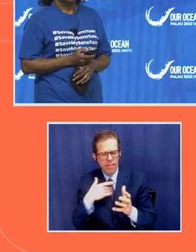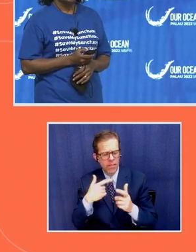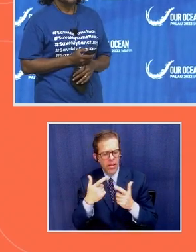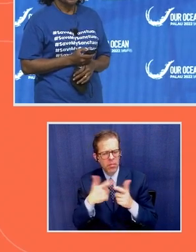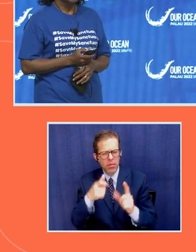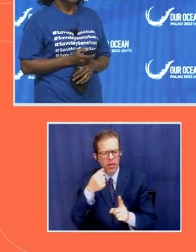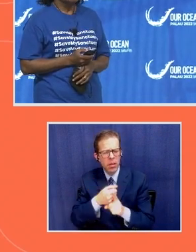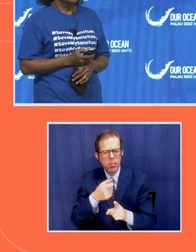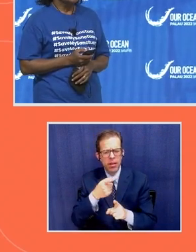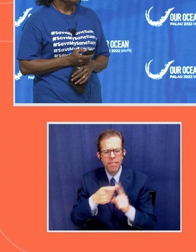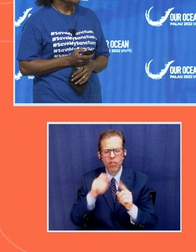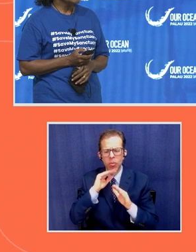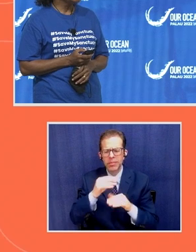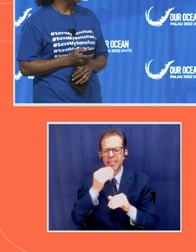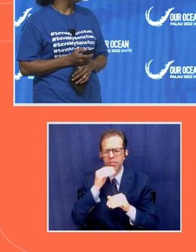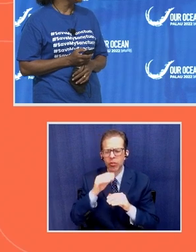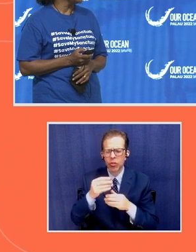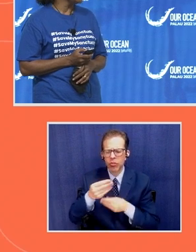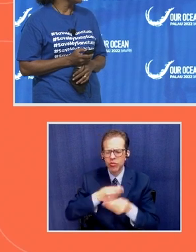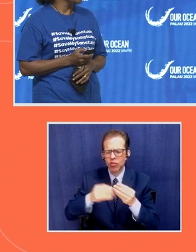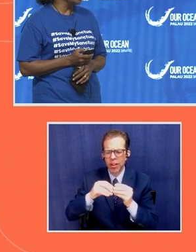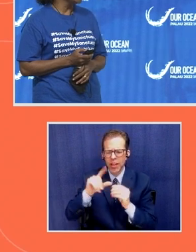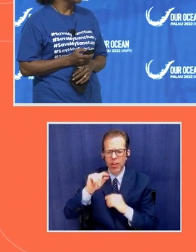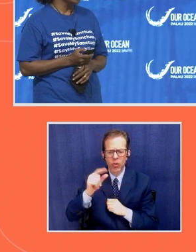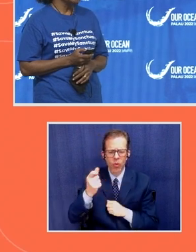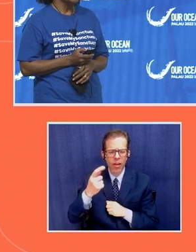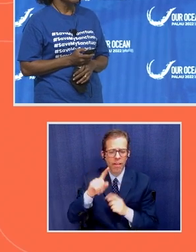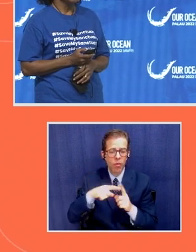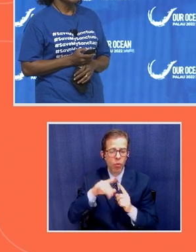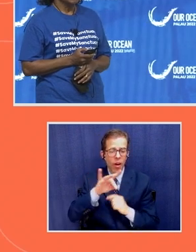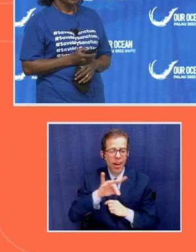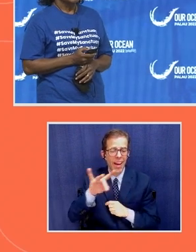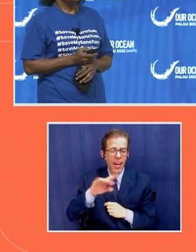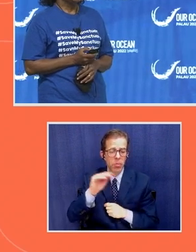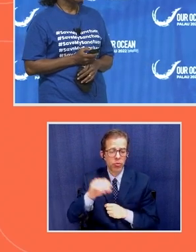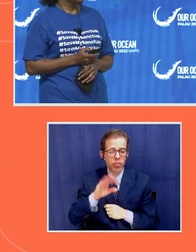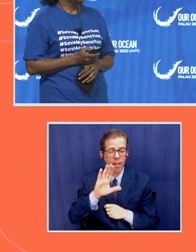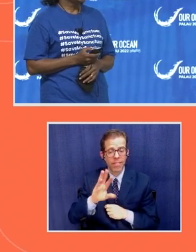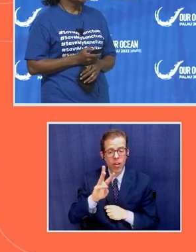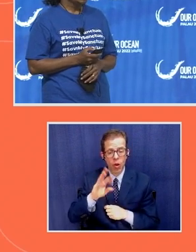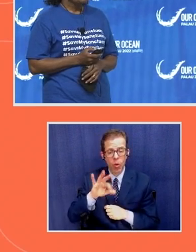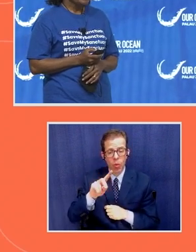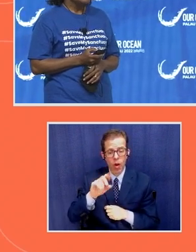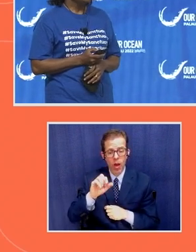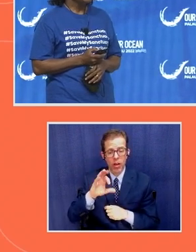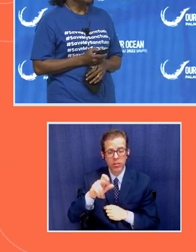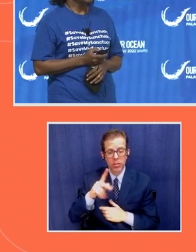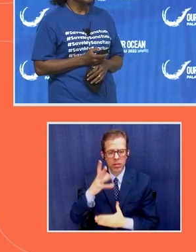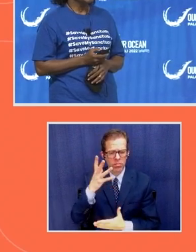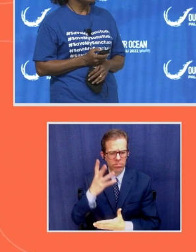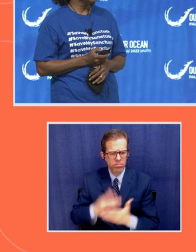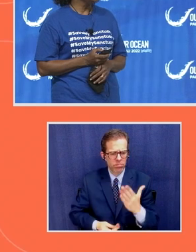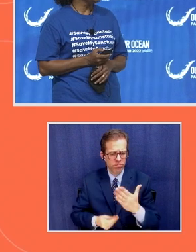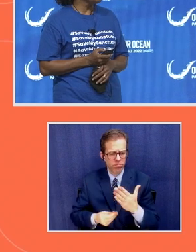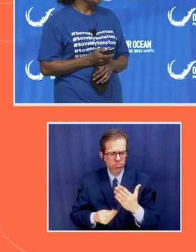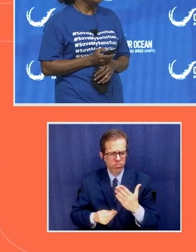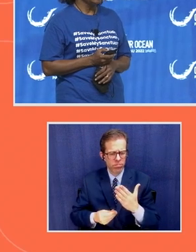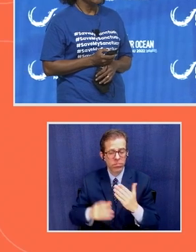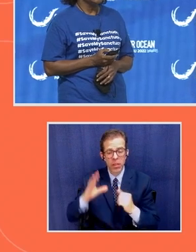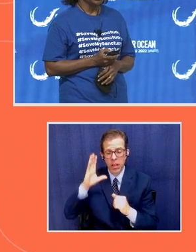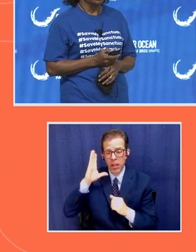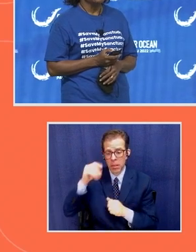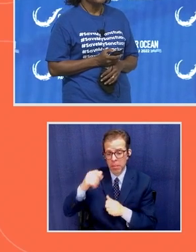2011 when 88% of the wild stock was depleted. Male fishers were the dominant